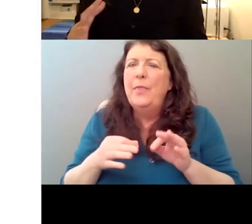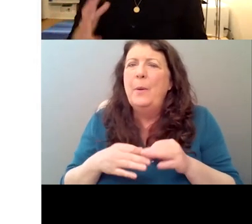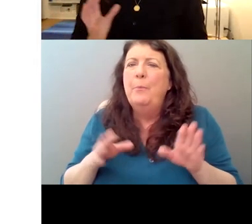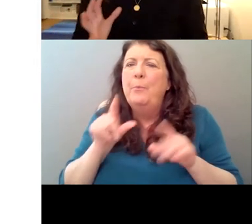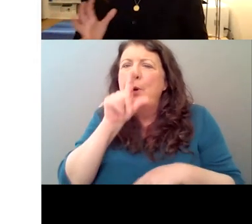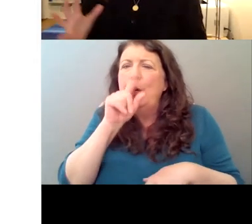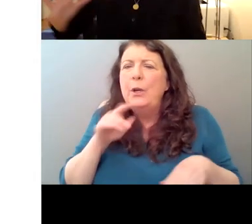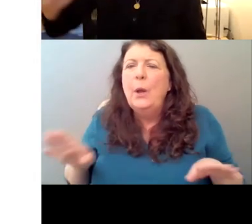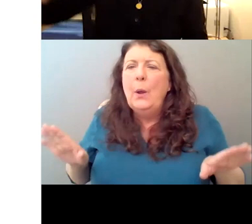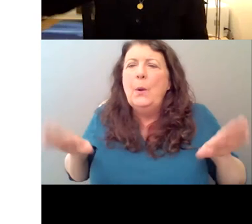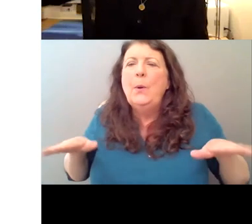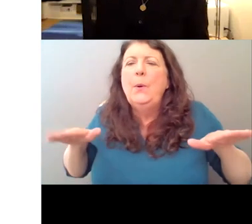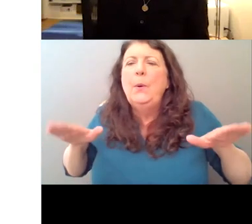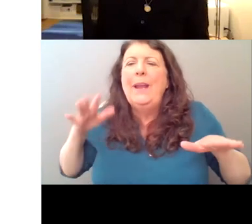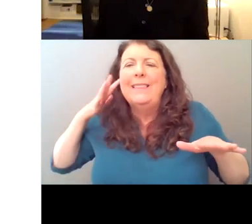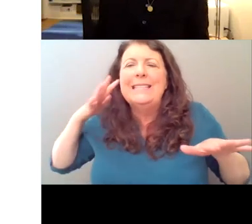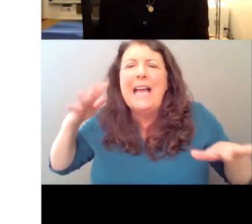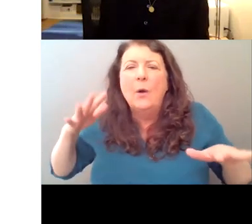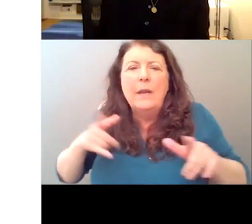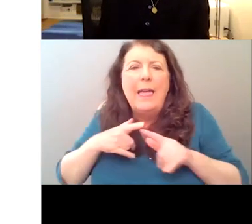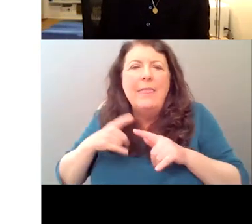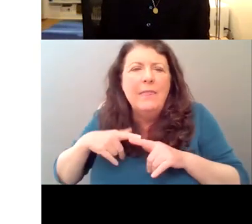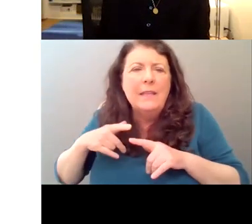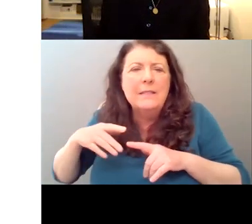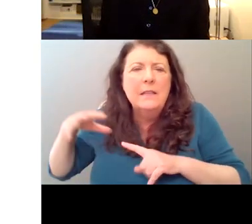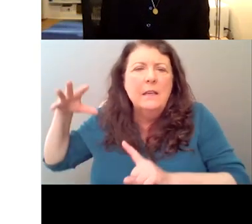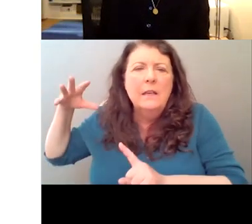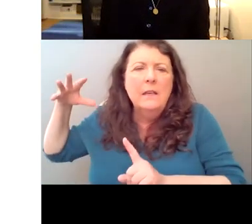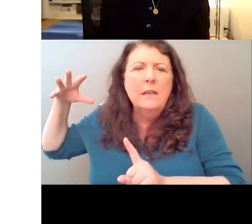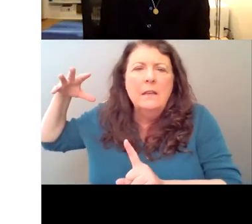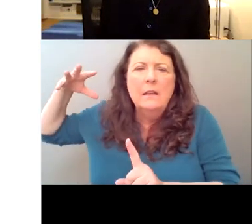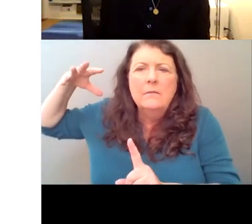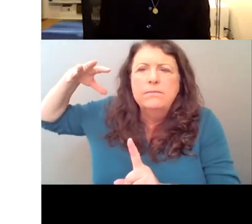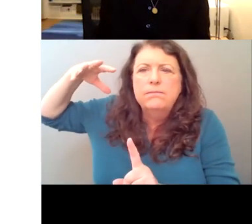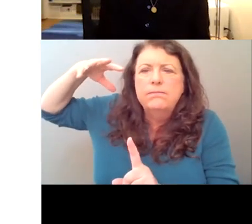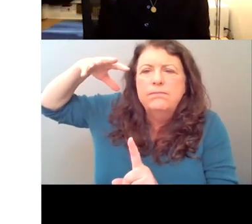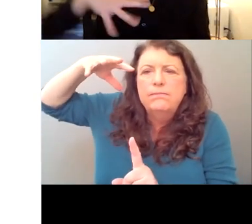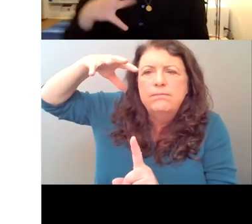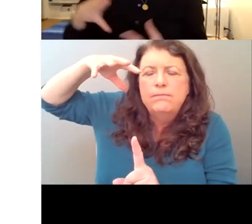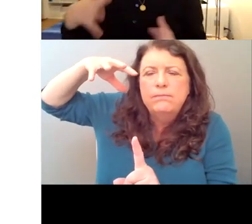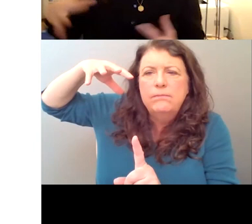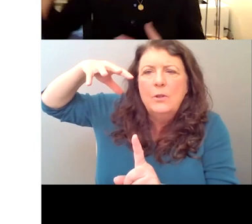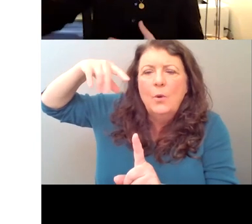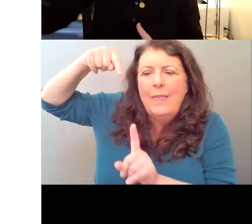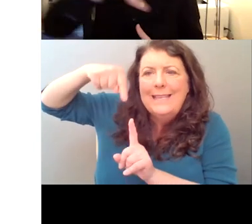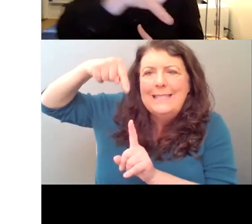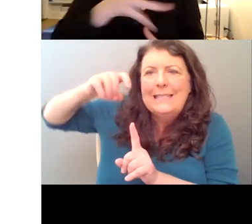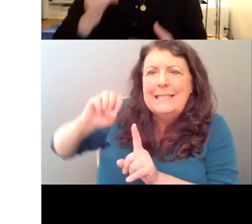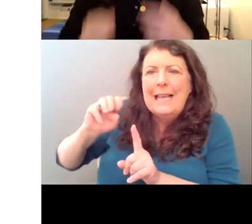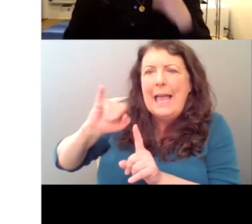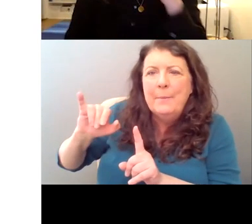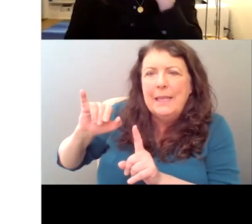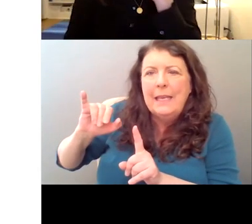of coming up and over Emily to discover Sue and, and the, and the way the sound design